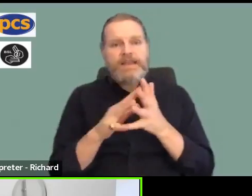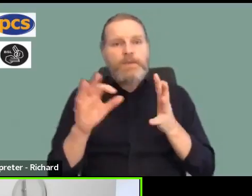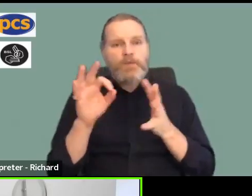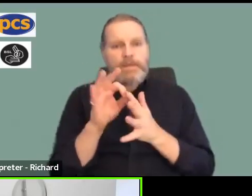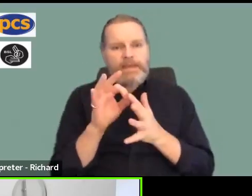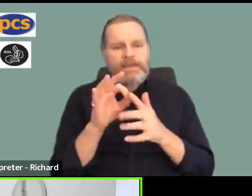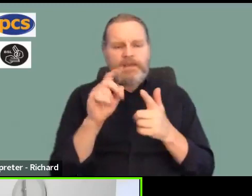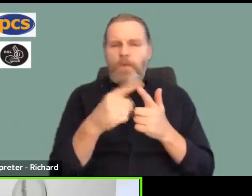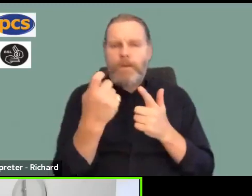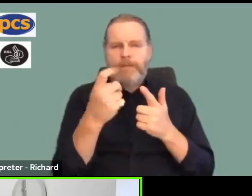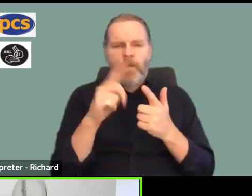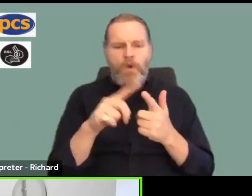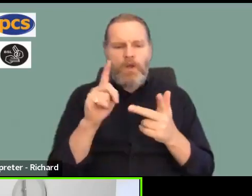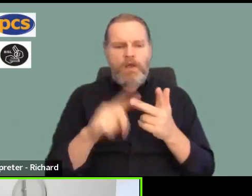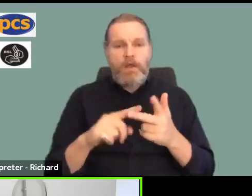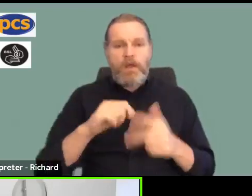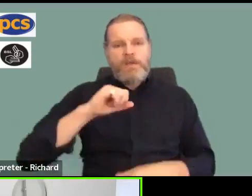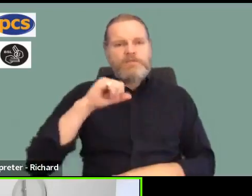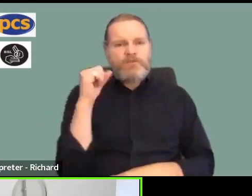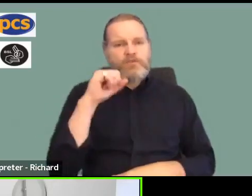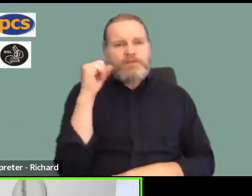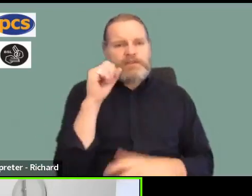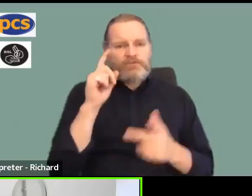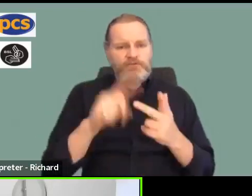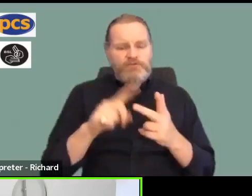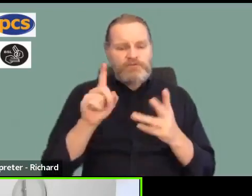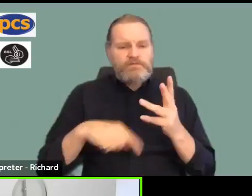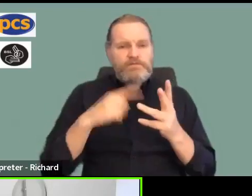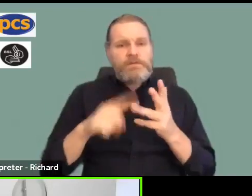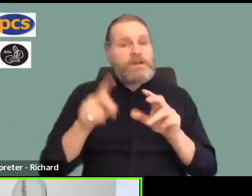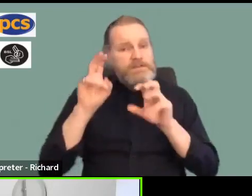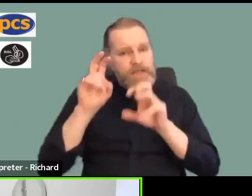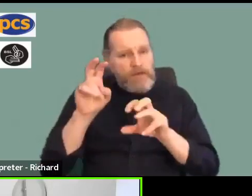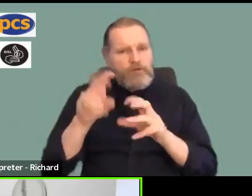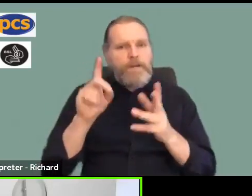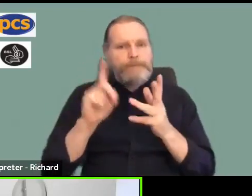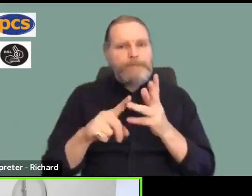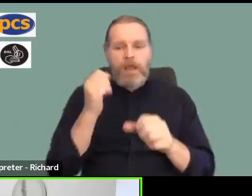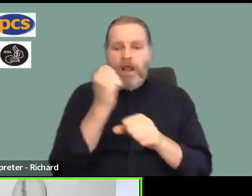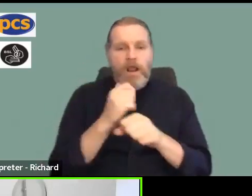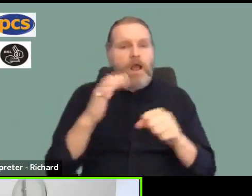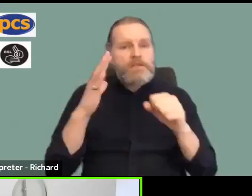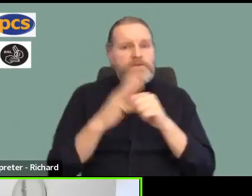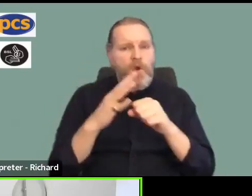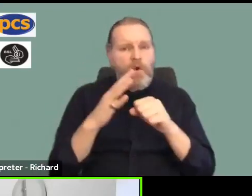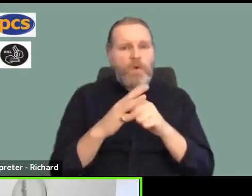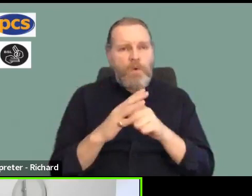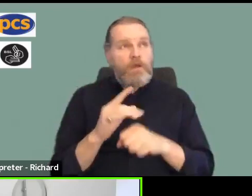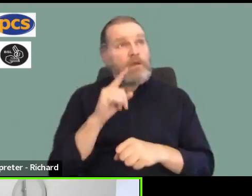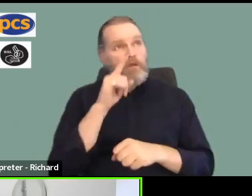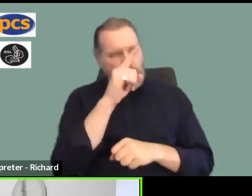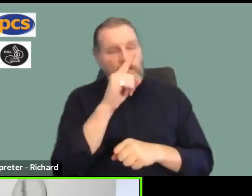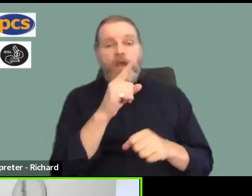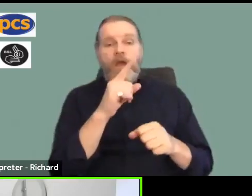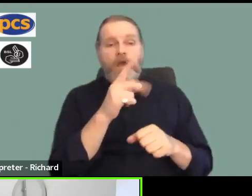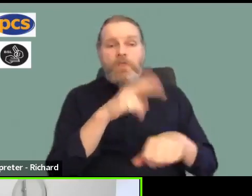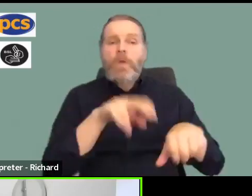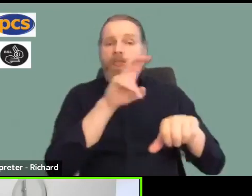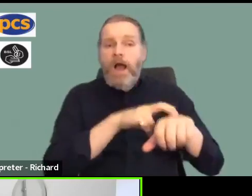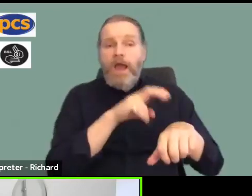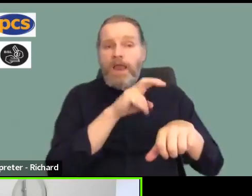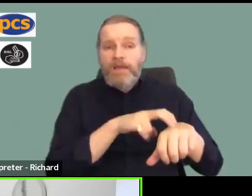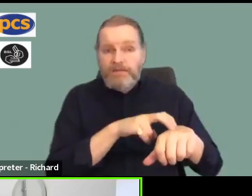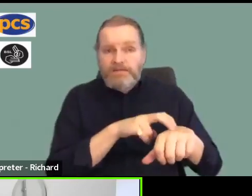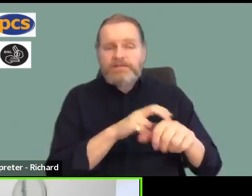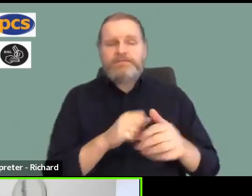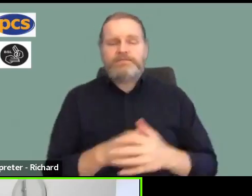HMRC. DWP Durham House. HMRC Glasgow. Northern Ireland HMRC branch. Good luck comrades moving forward.